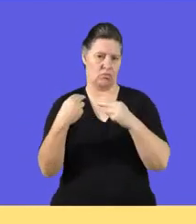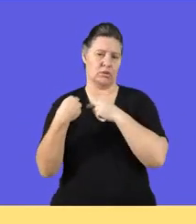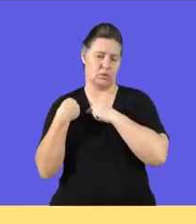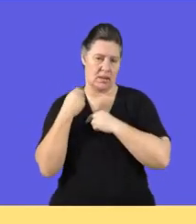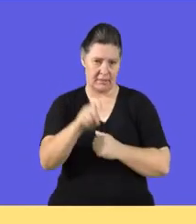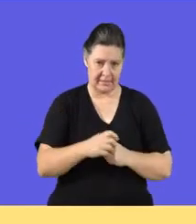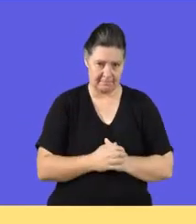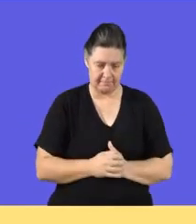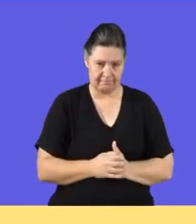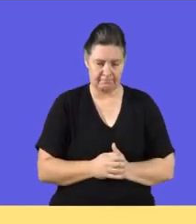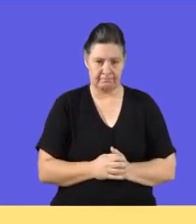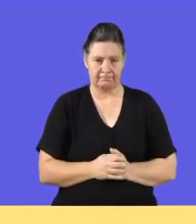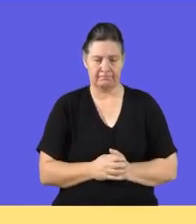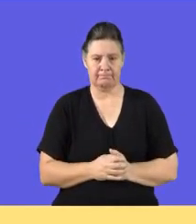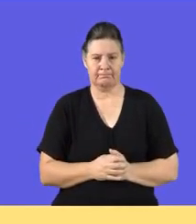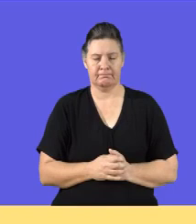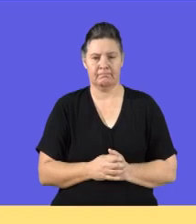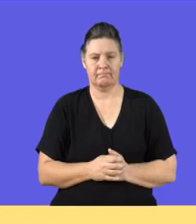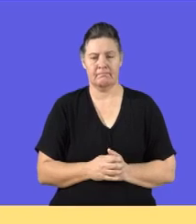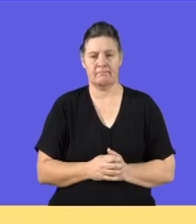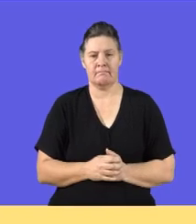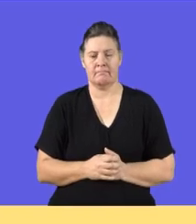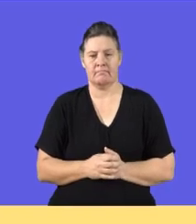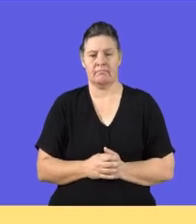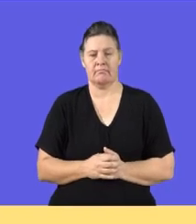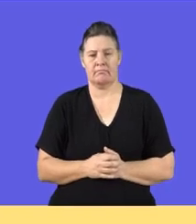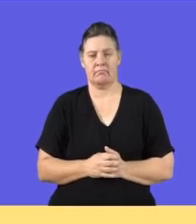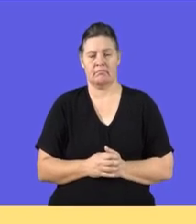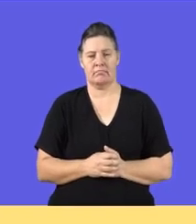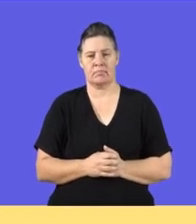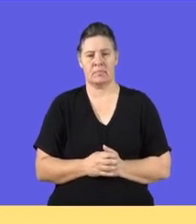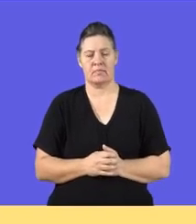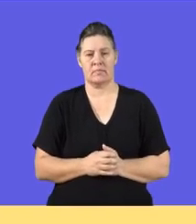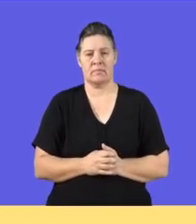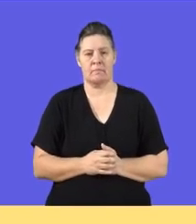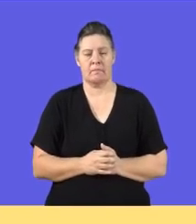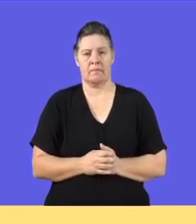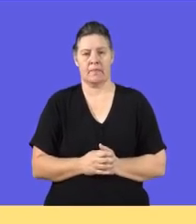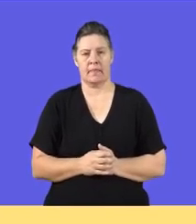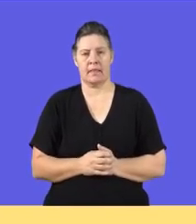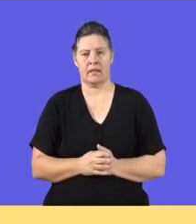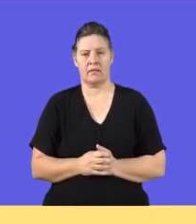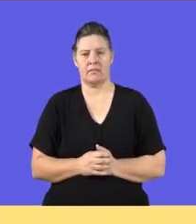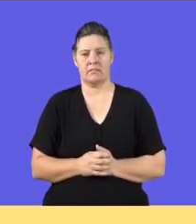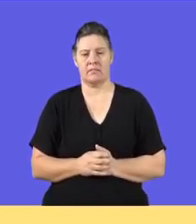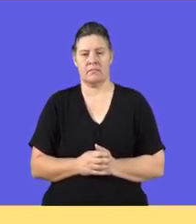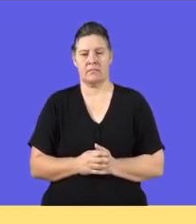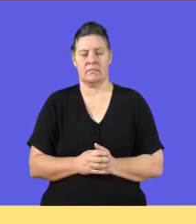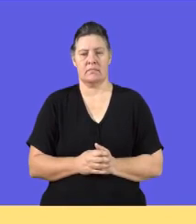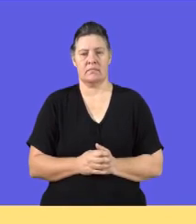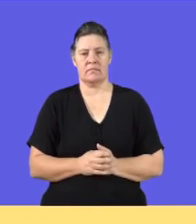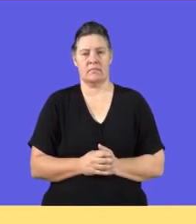for his actions. David has to take responsibility for